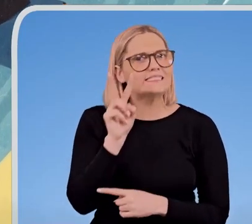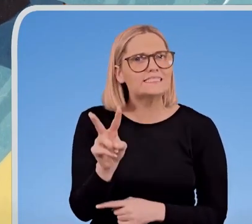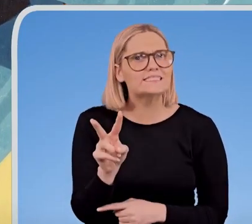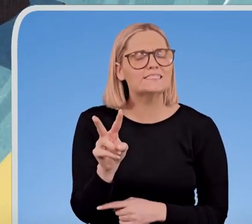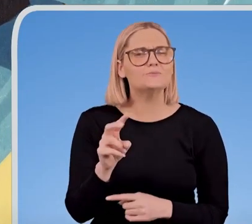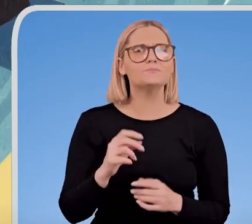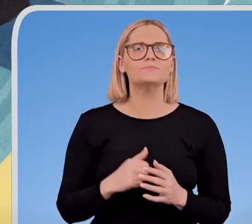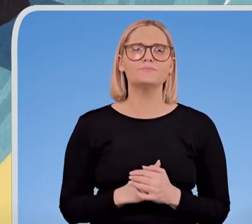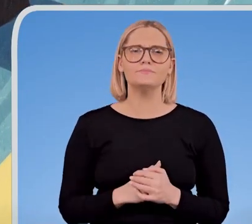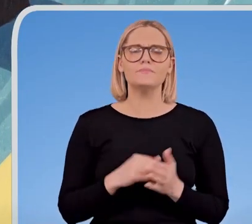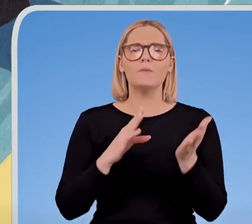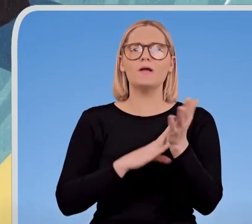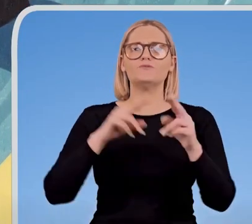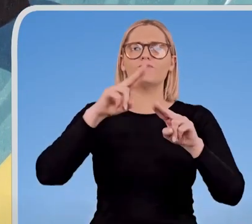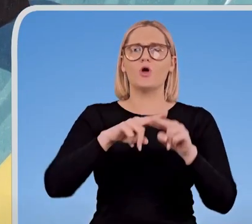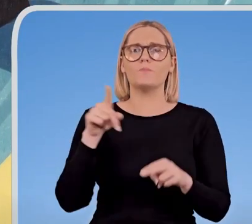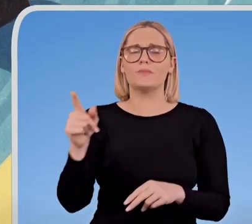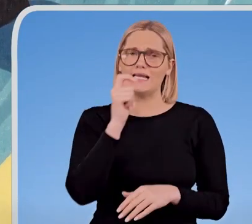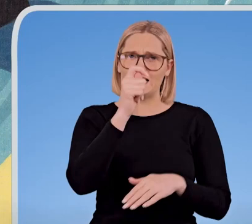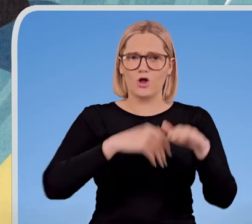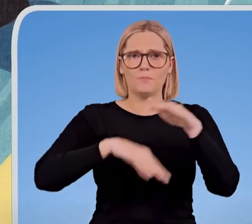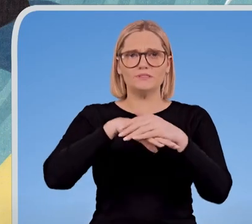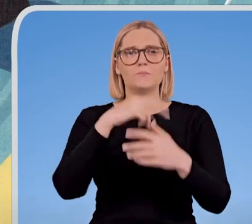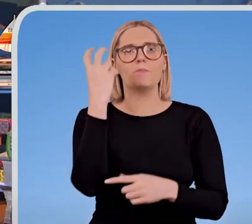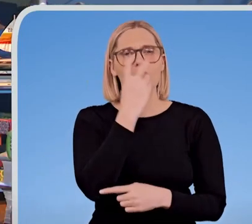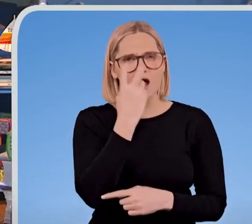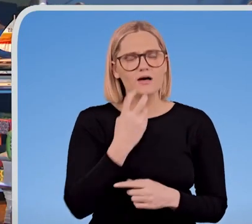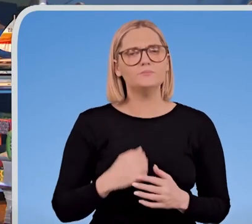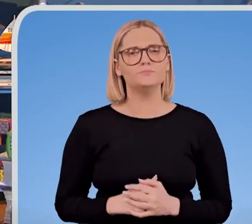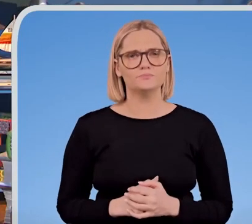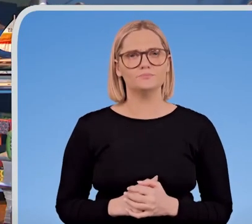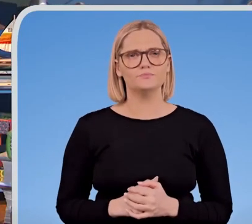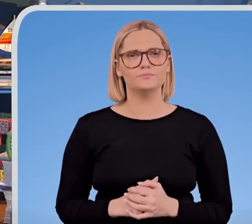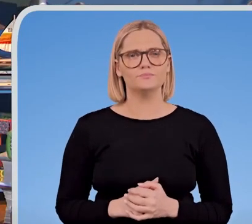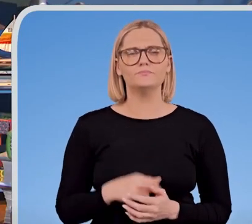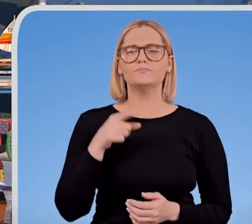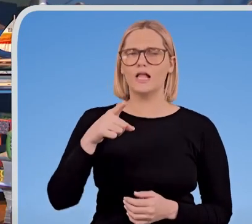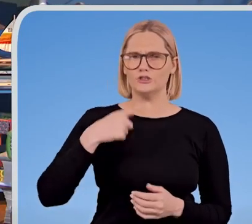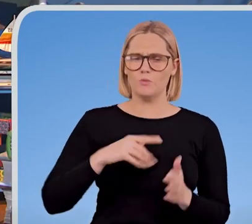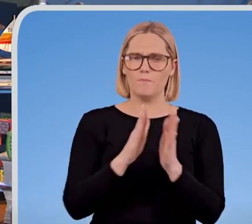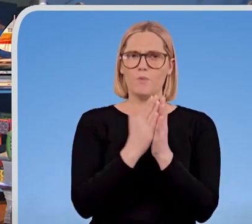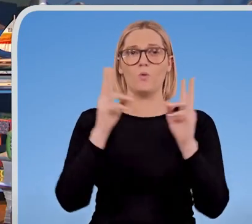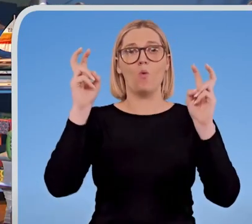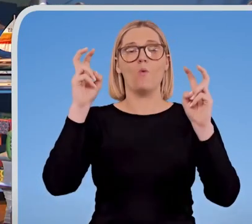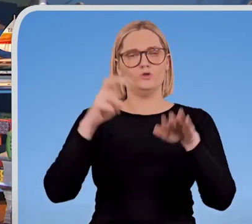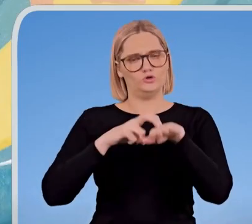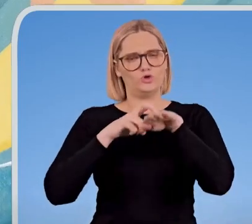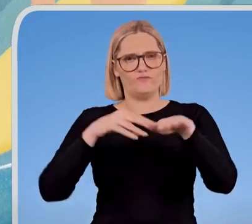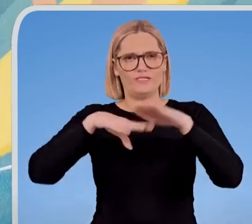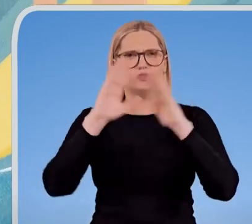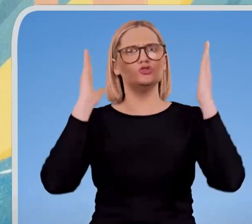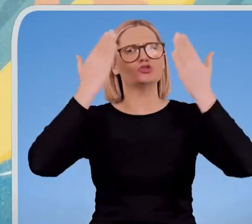Matt is almost completely blind. Ah, that's why the book is called Surfing in the Dark.